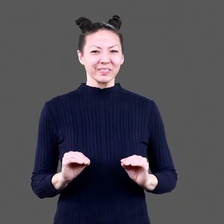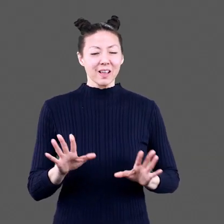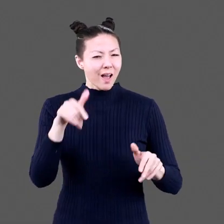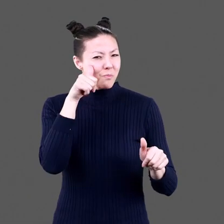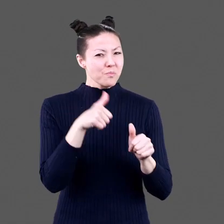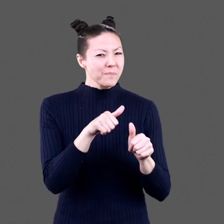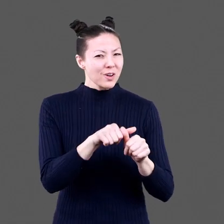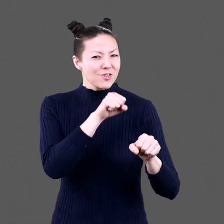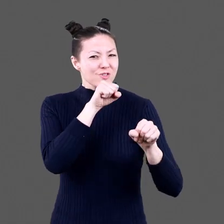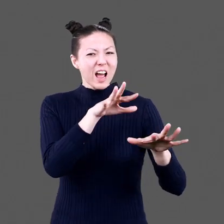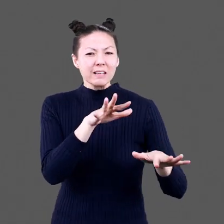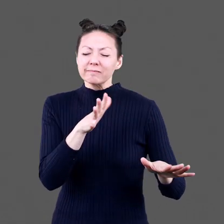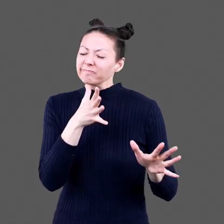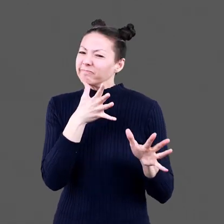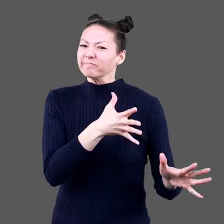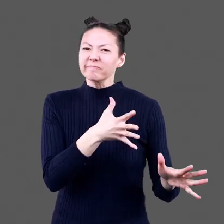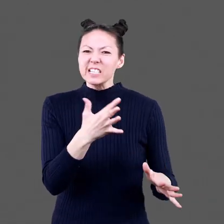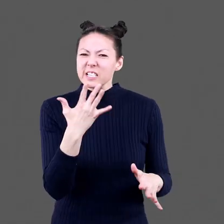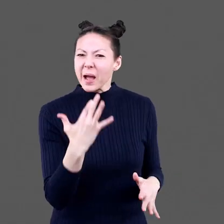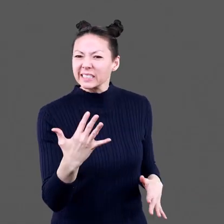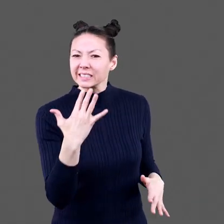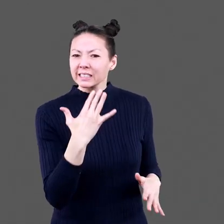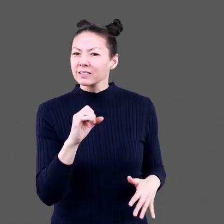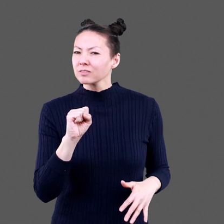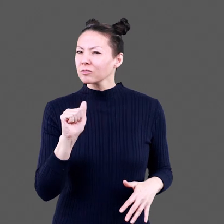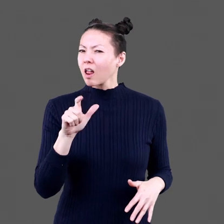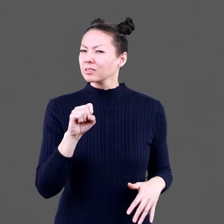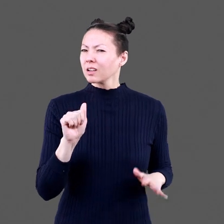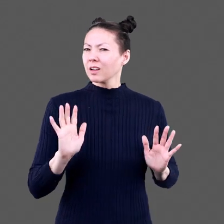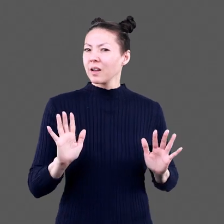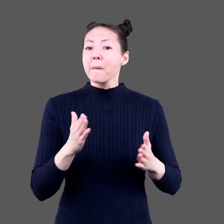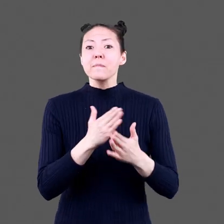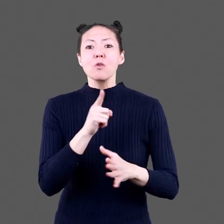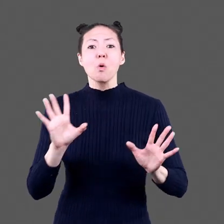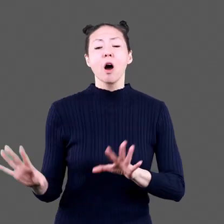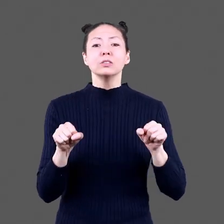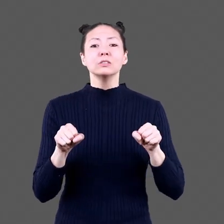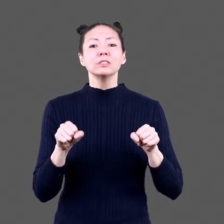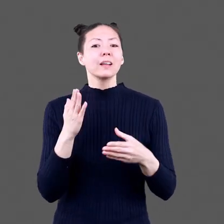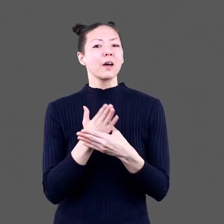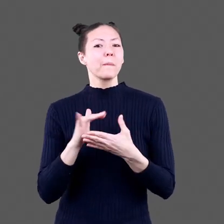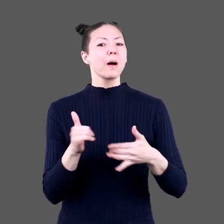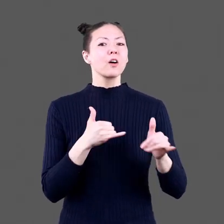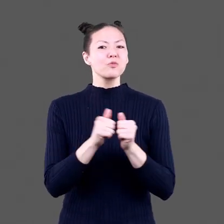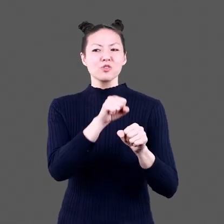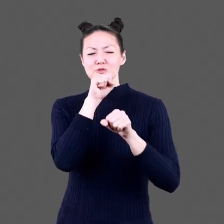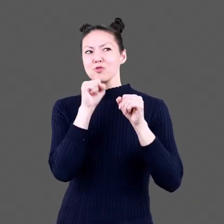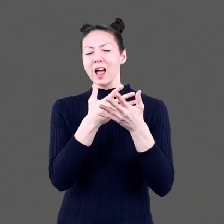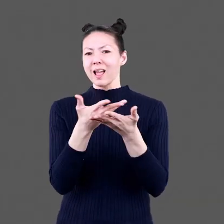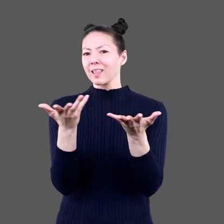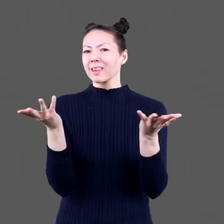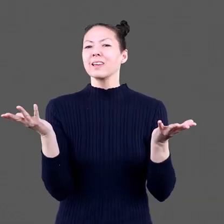Just remember, dragons hate spicy salsa Before you